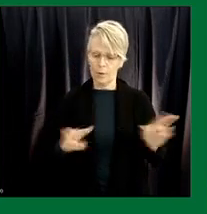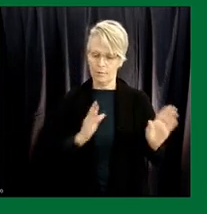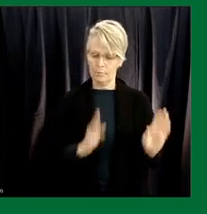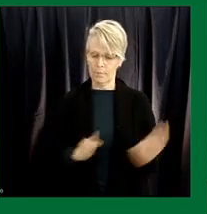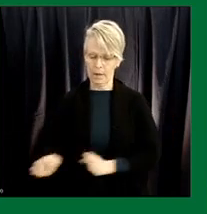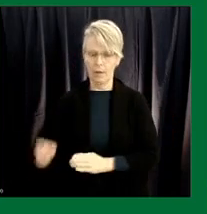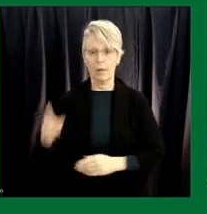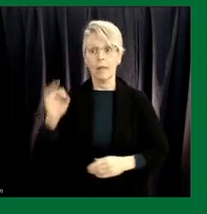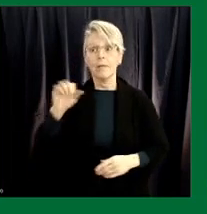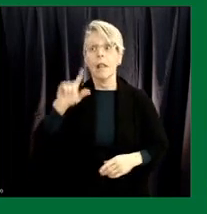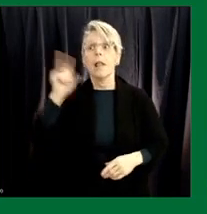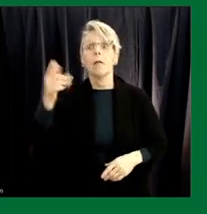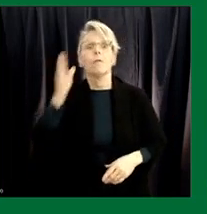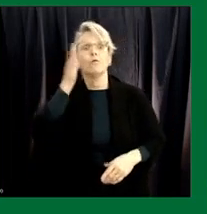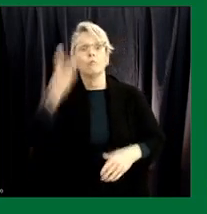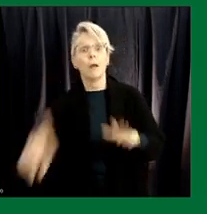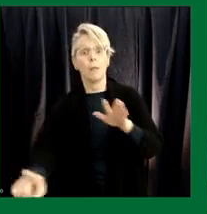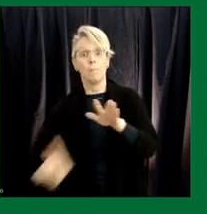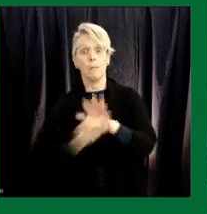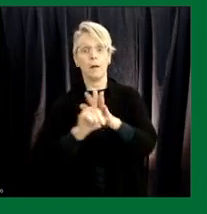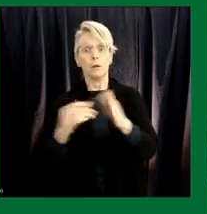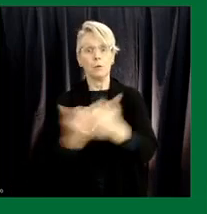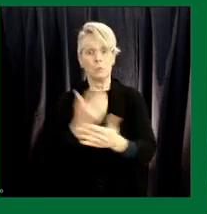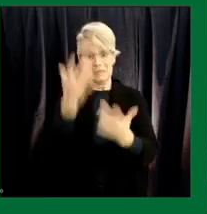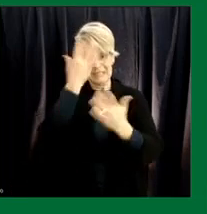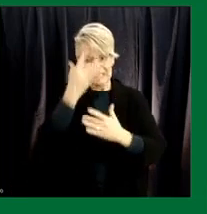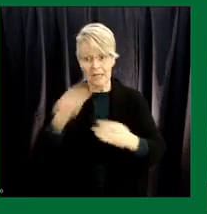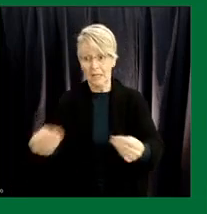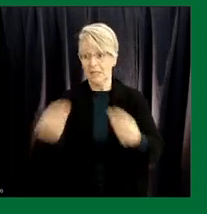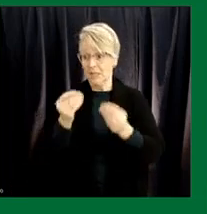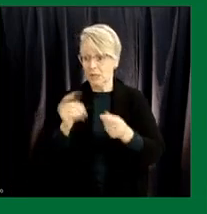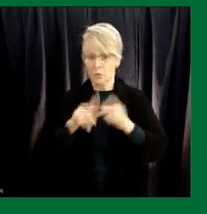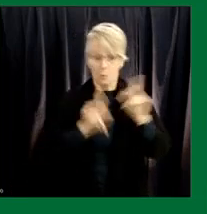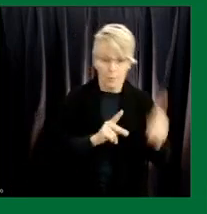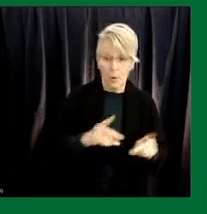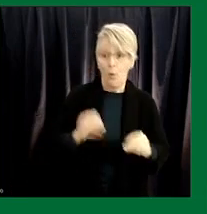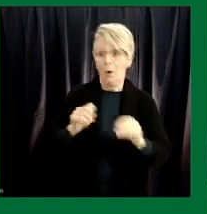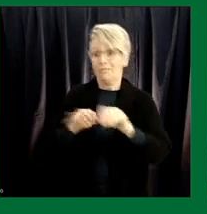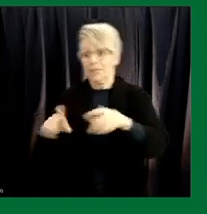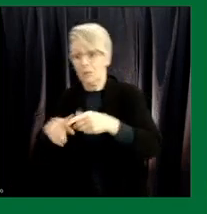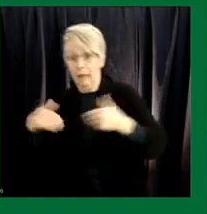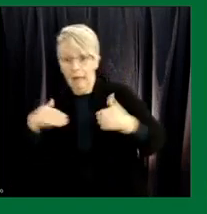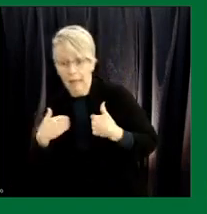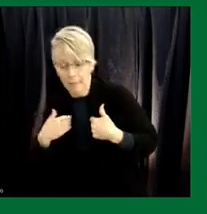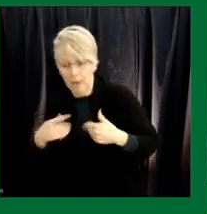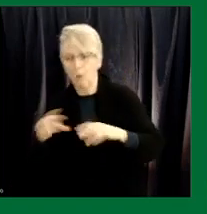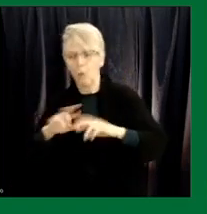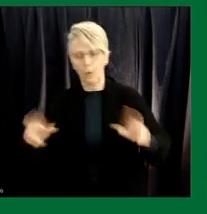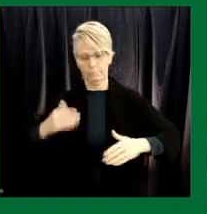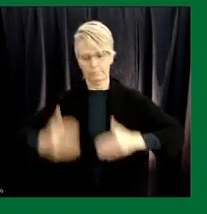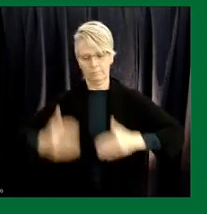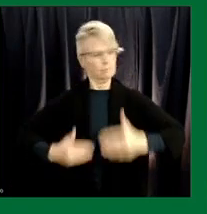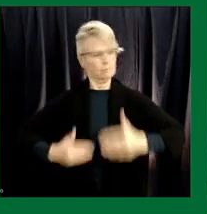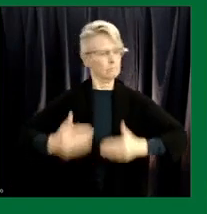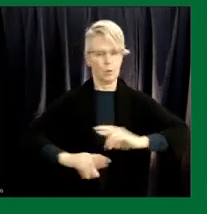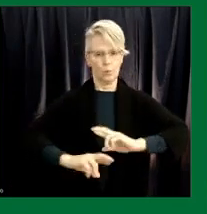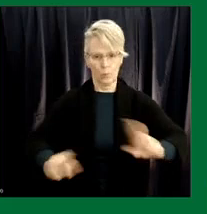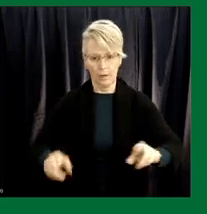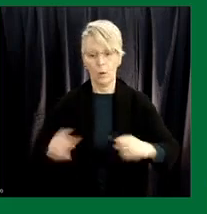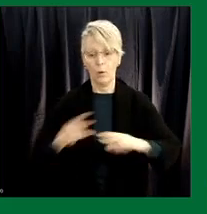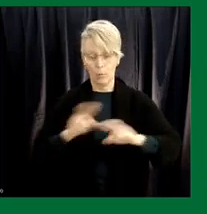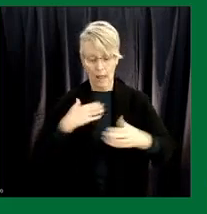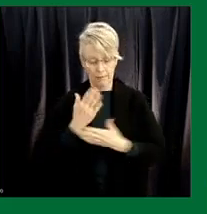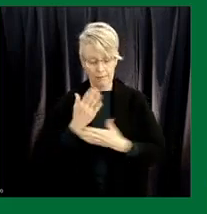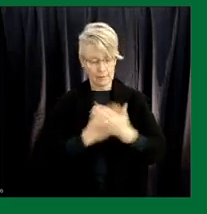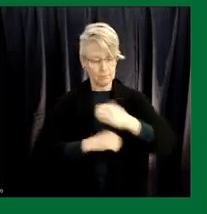diseases both affecting humans and animals and it will build on existing infrastructure that we already have at the University of